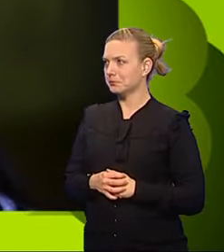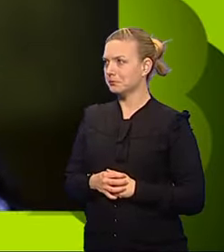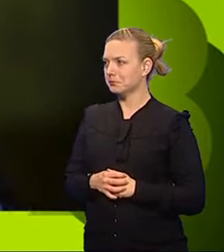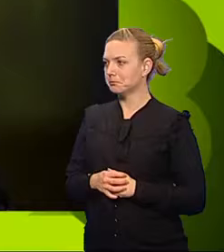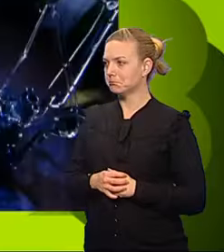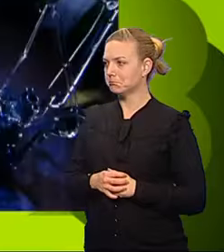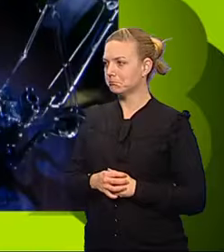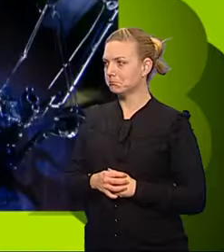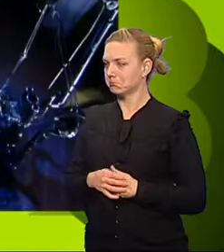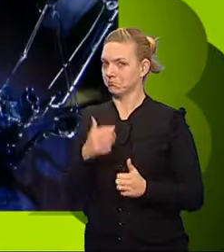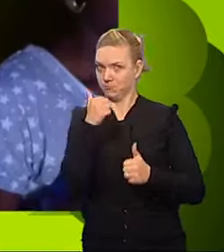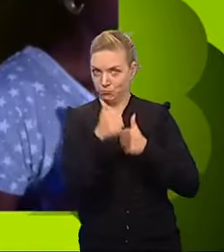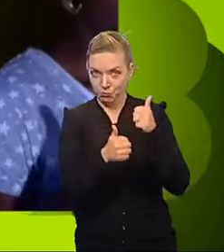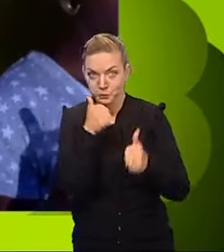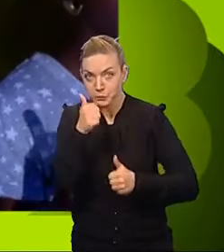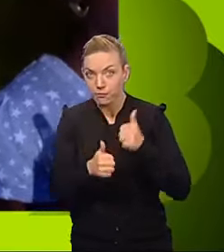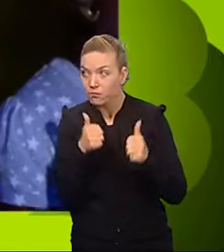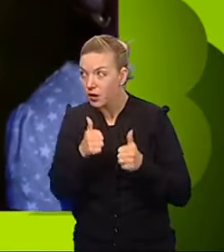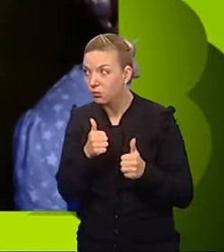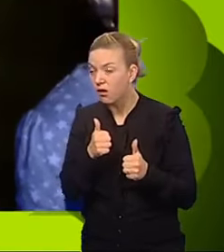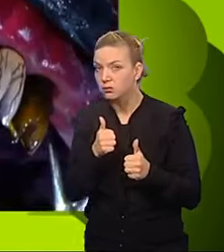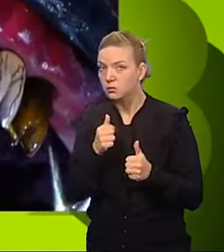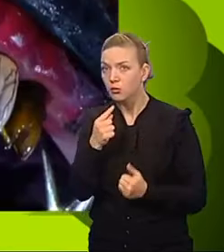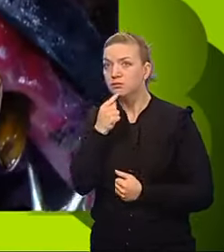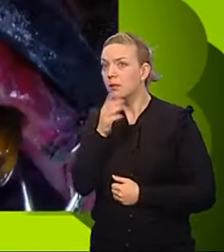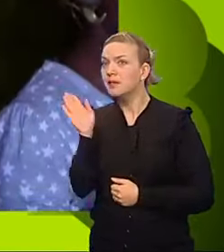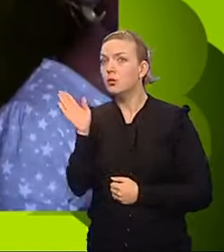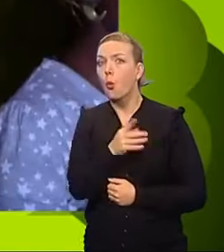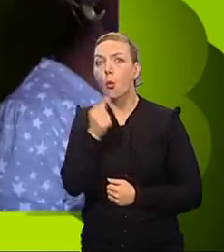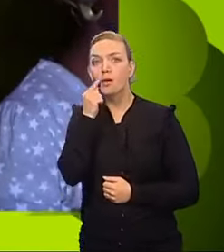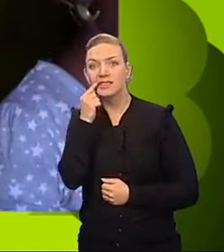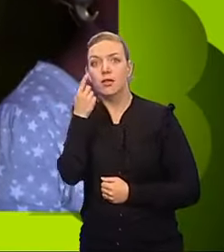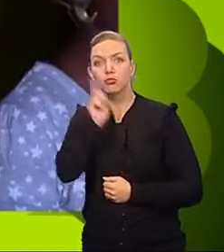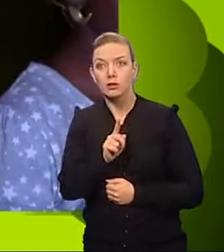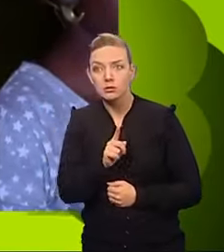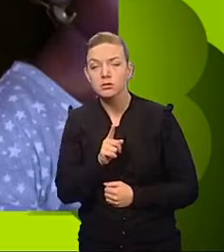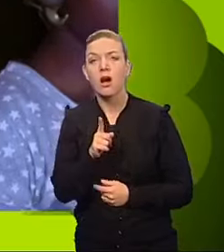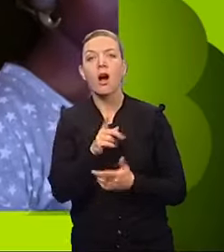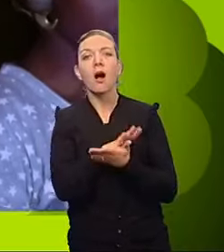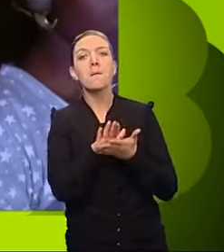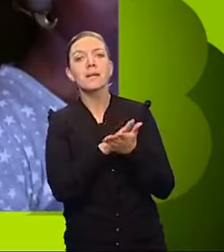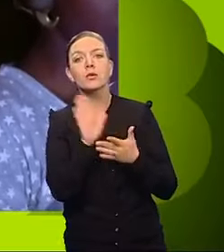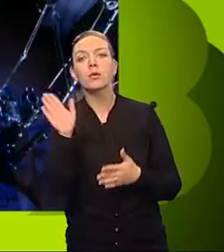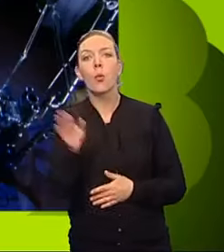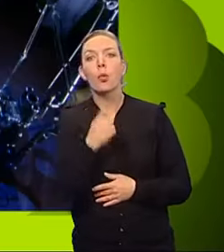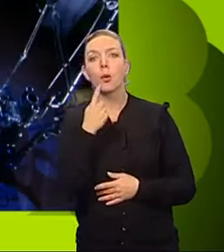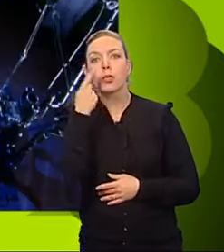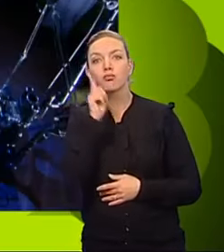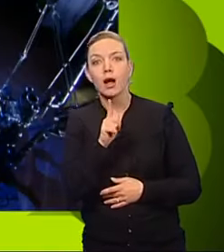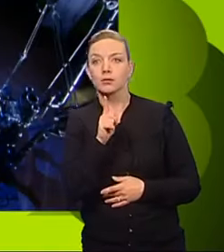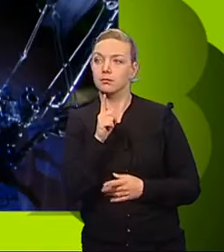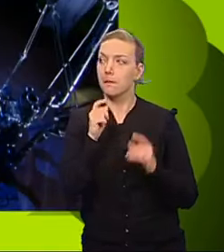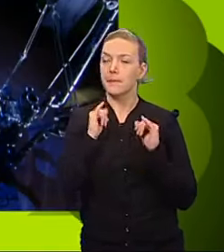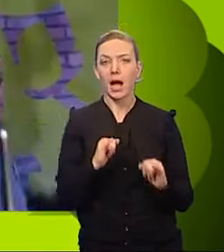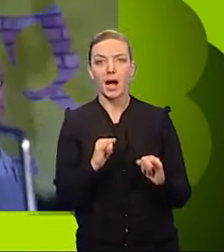Well done. Now tell them it's the teeth with the cracks. Erm... So it must be the ones with the cracks, the bad ones. Must be.